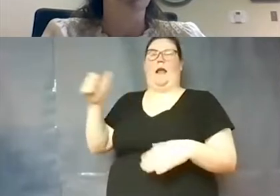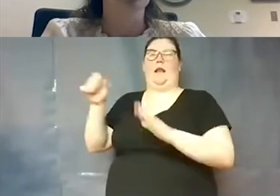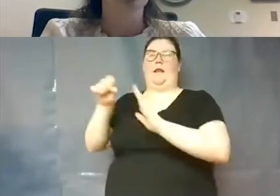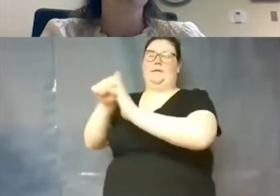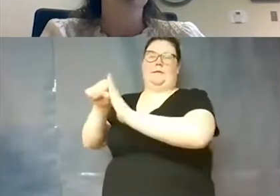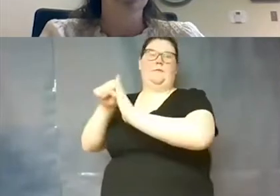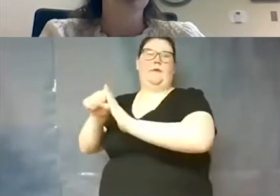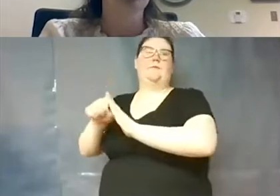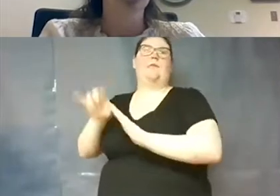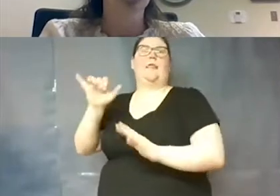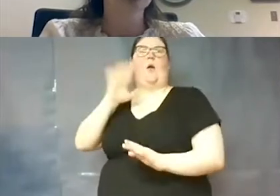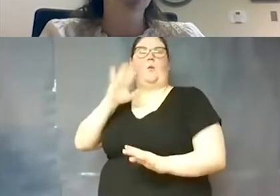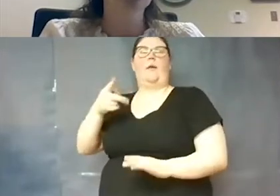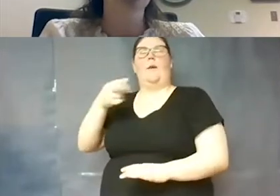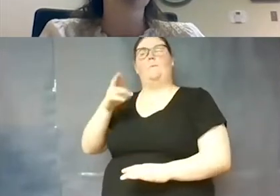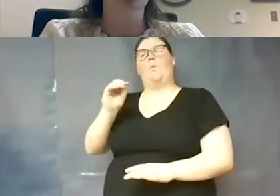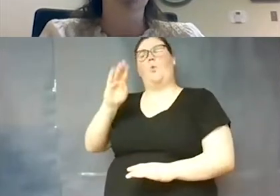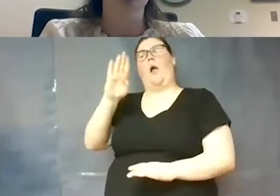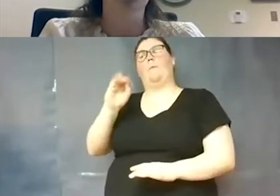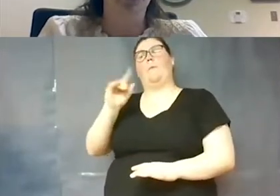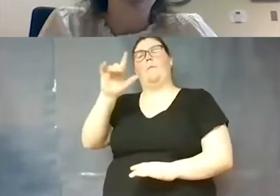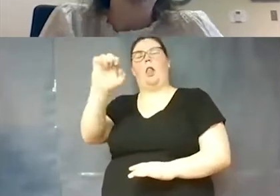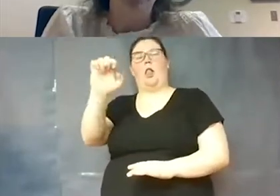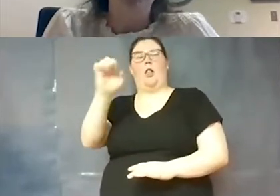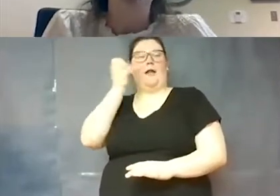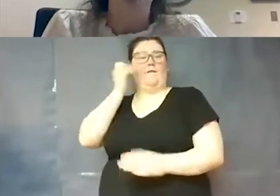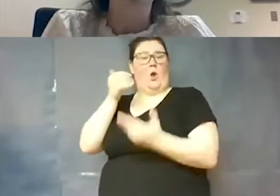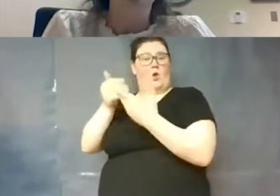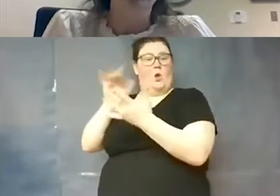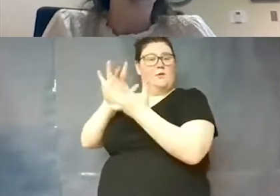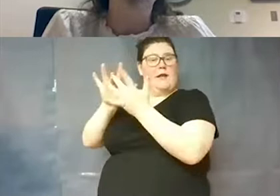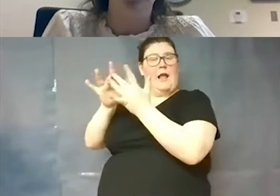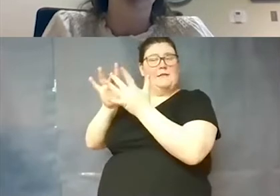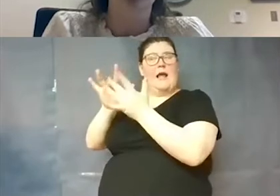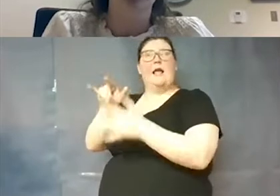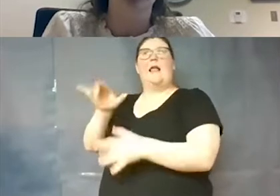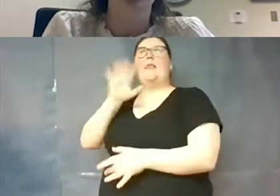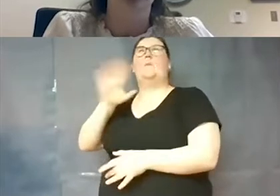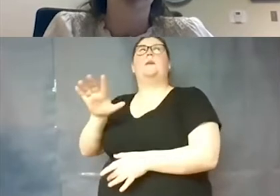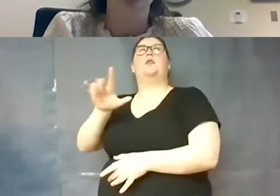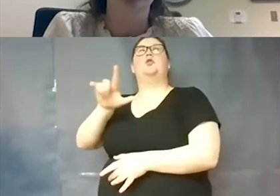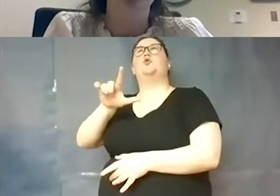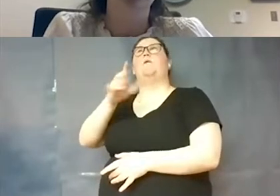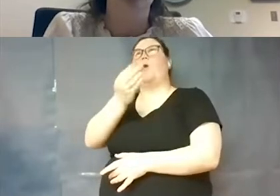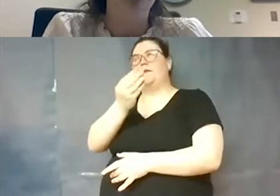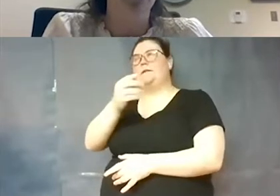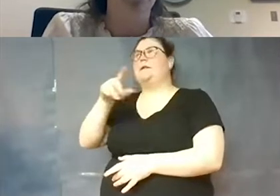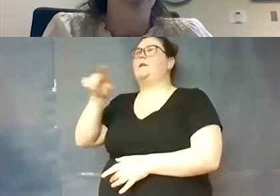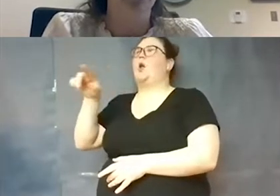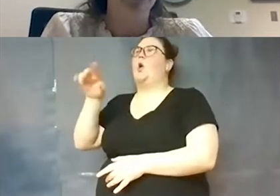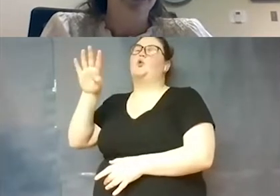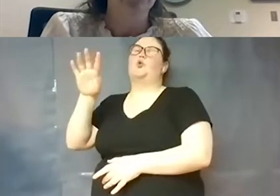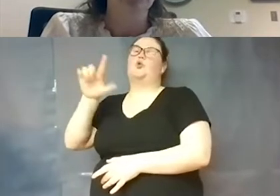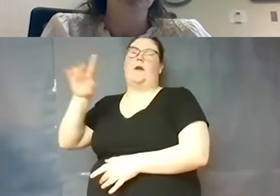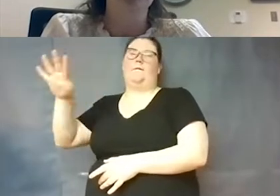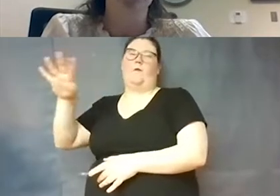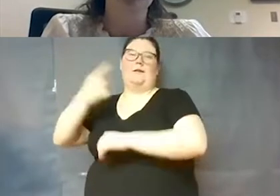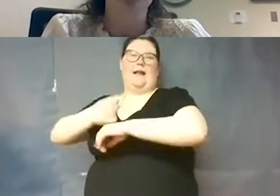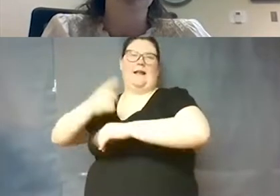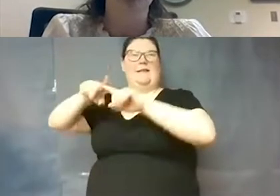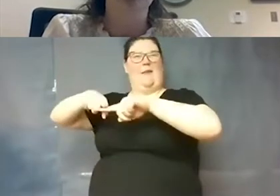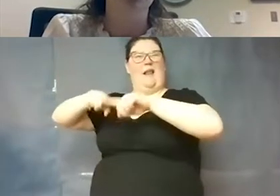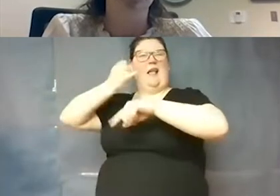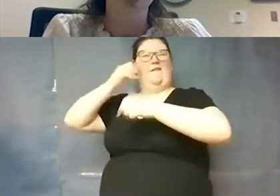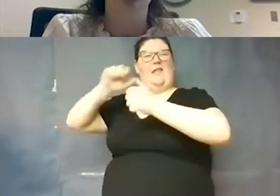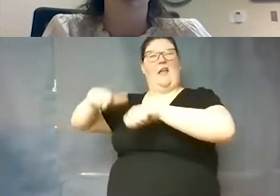anyway if they if they're a close contact to the parent then that would be 14 or 24 days depending on their ability to stay away from their parent if they develop